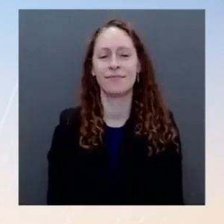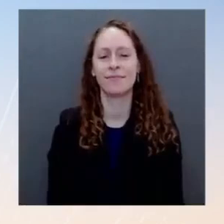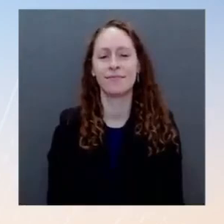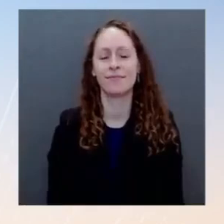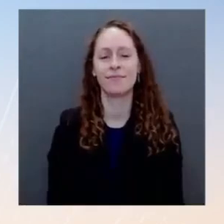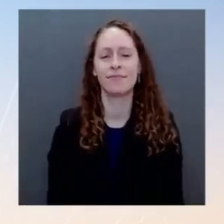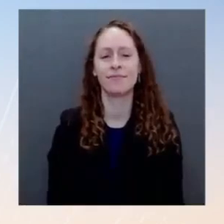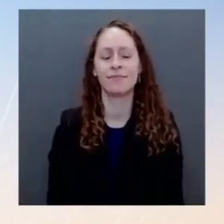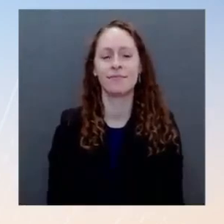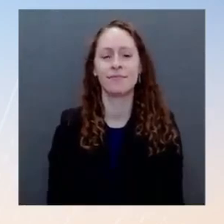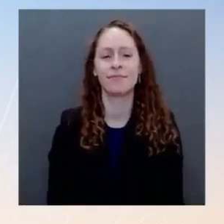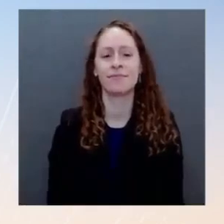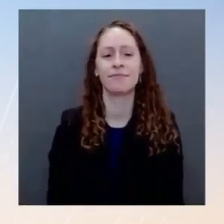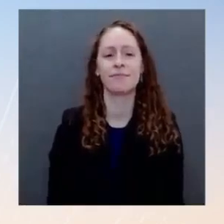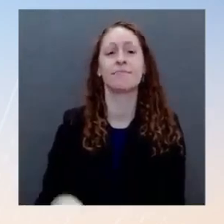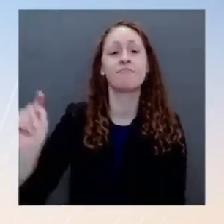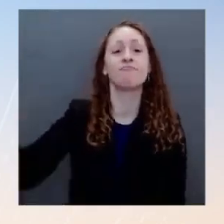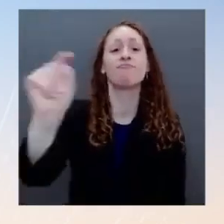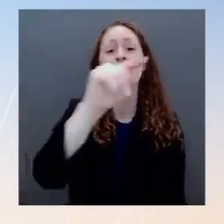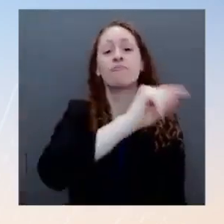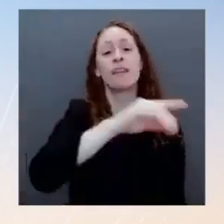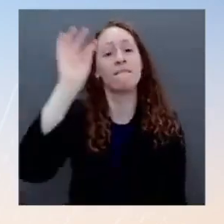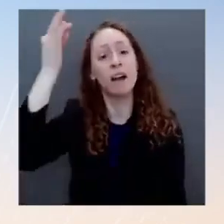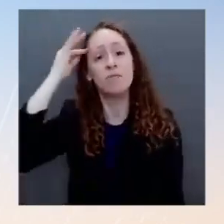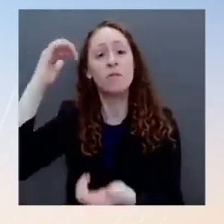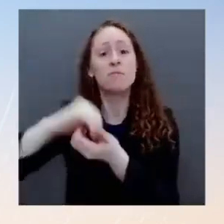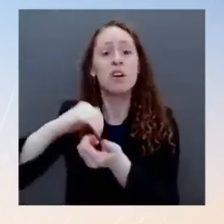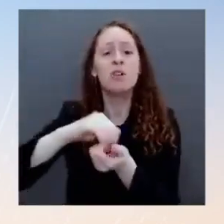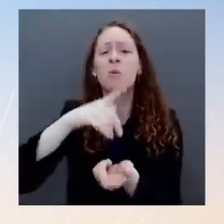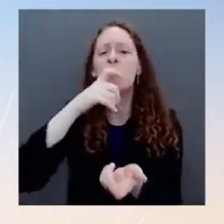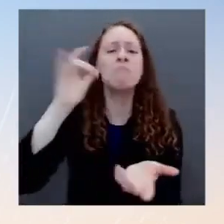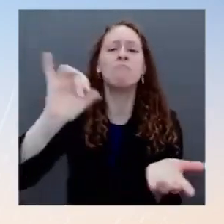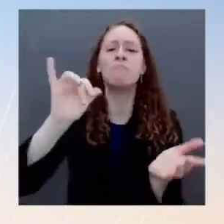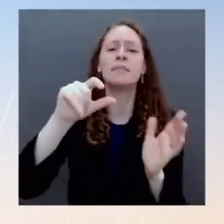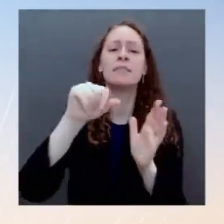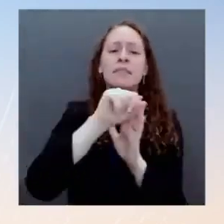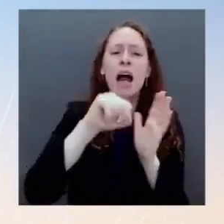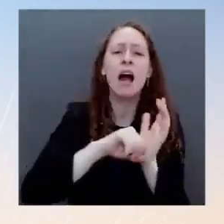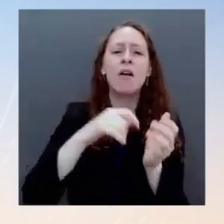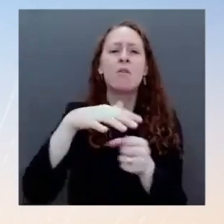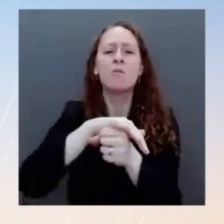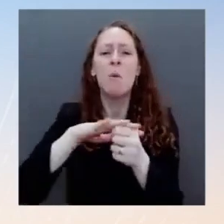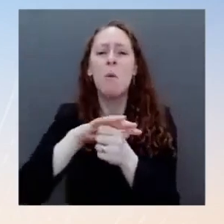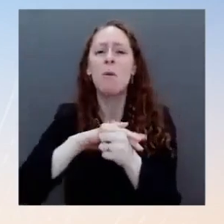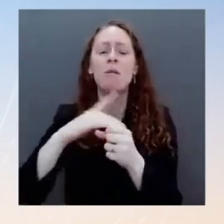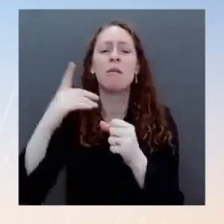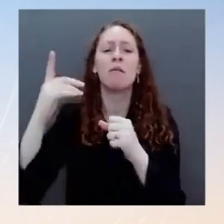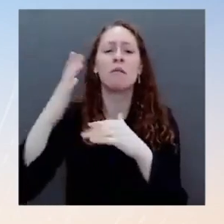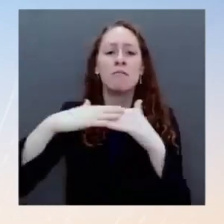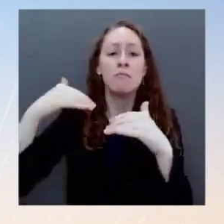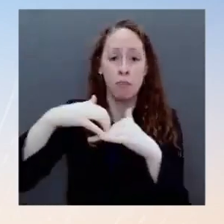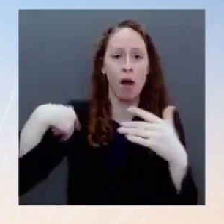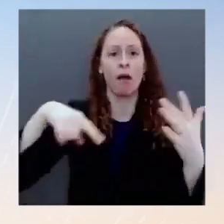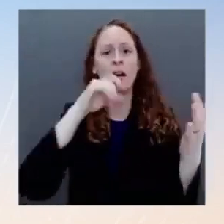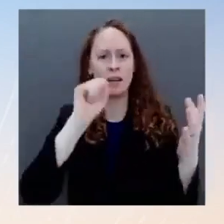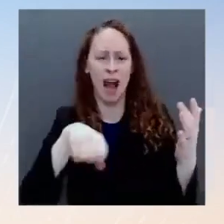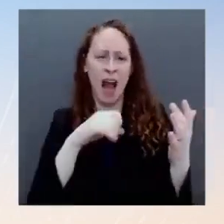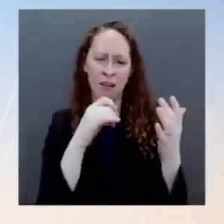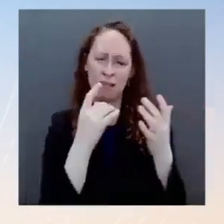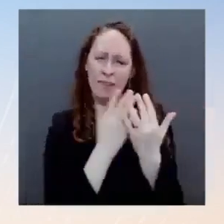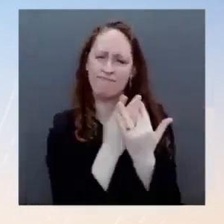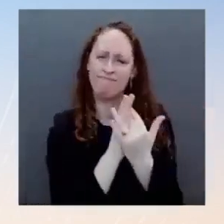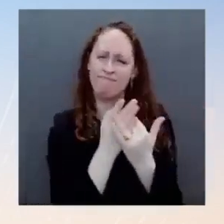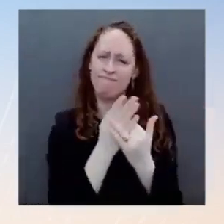local communities to fight this pandemic, save lives, and protect families. This pandemic has shifted and